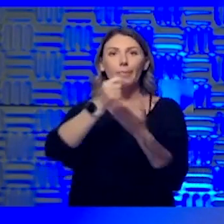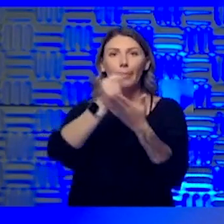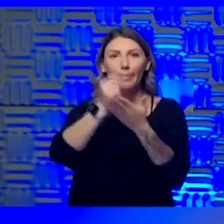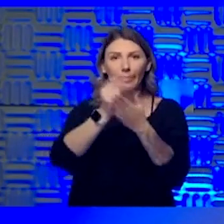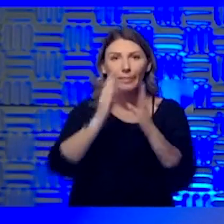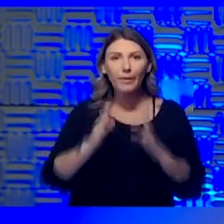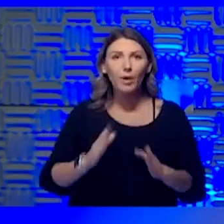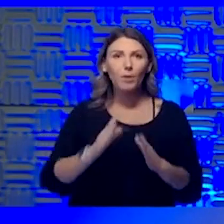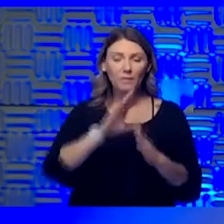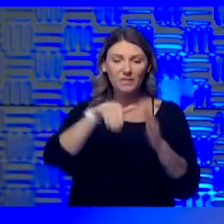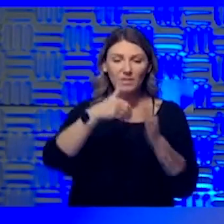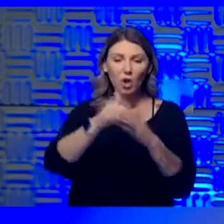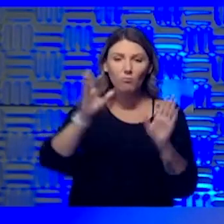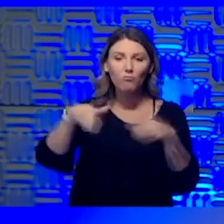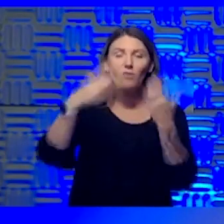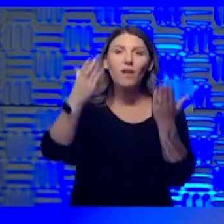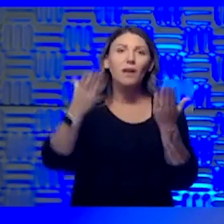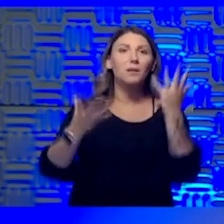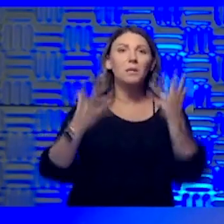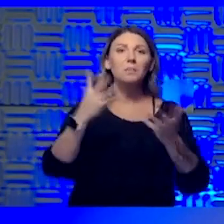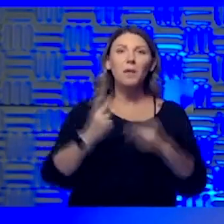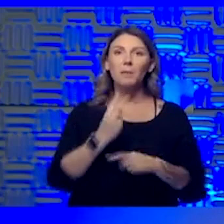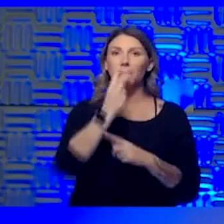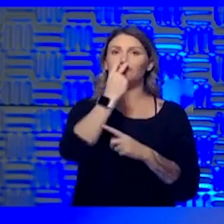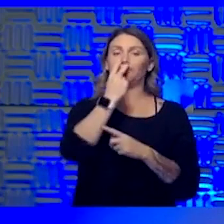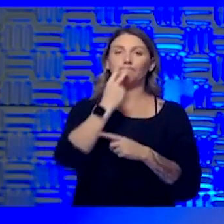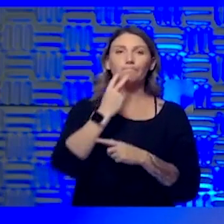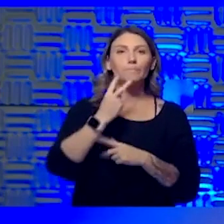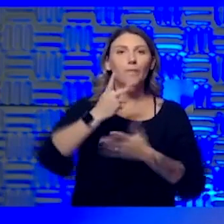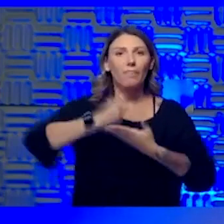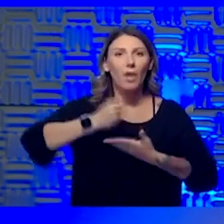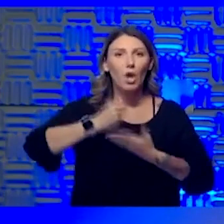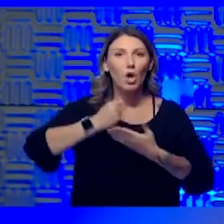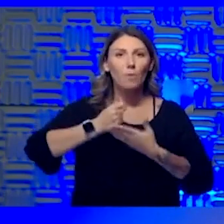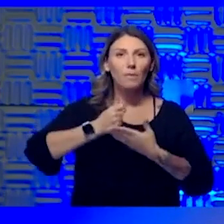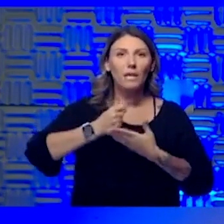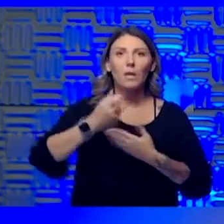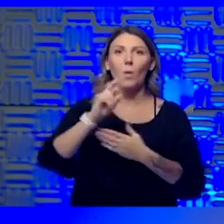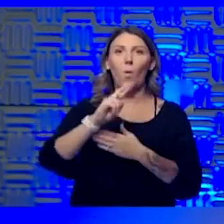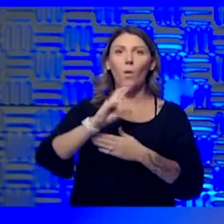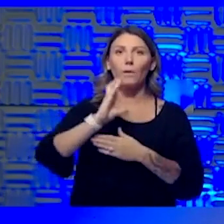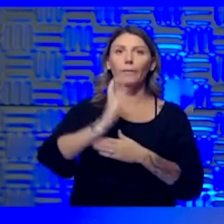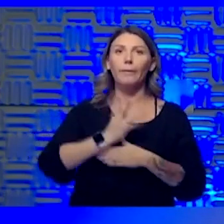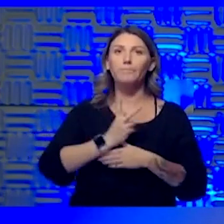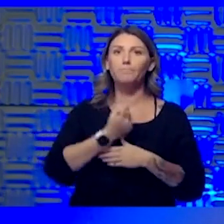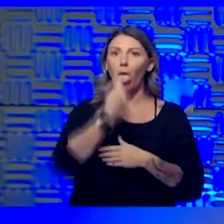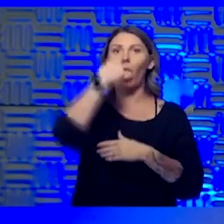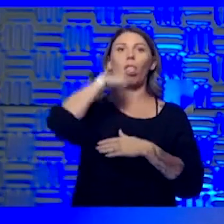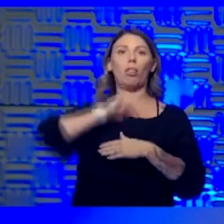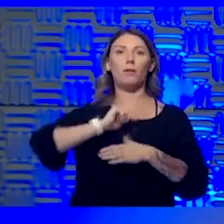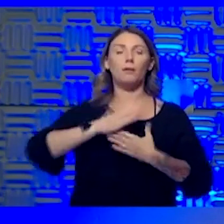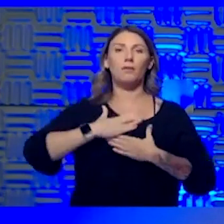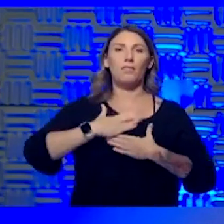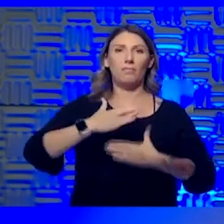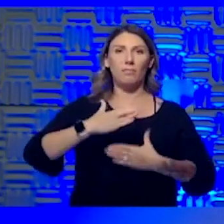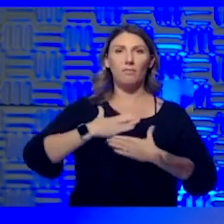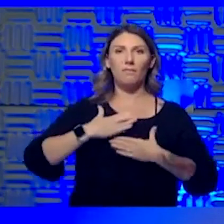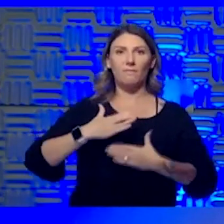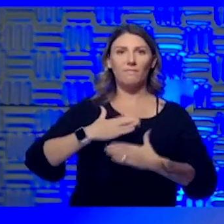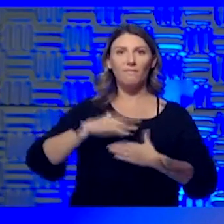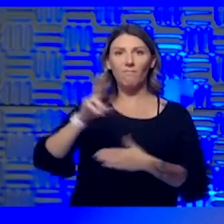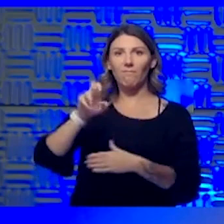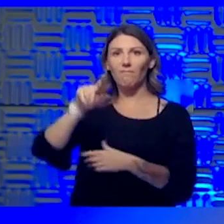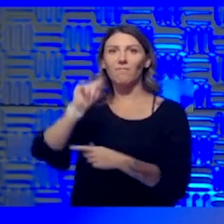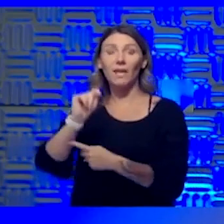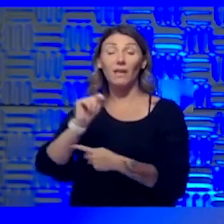oxygen therapy or the ventilator therapy that you need, giving the crucial drugs that you need. And then last of all, it's